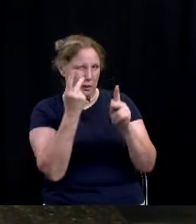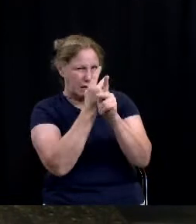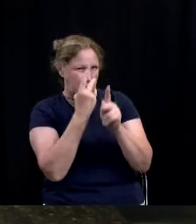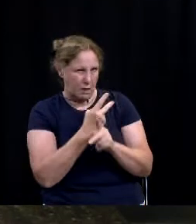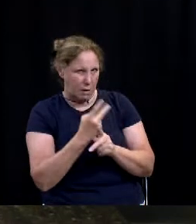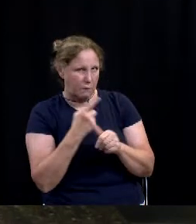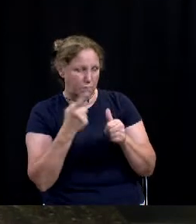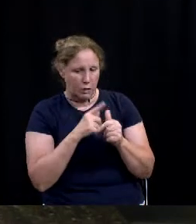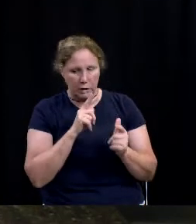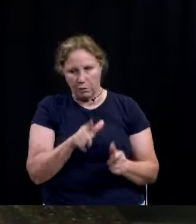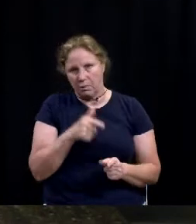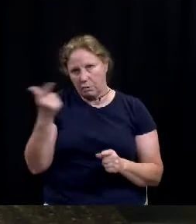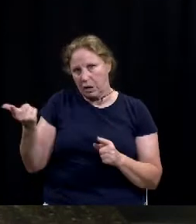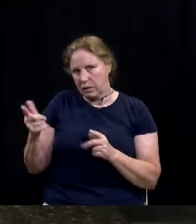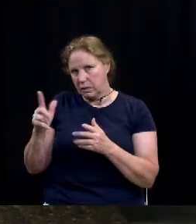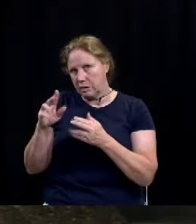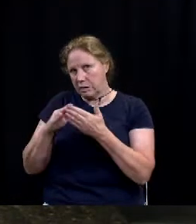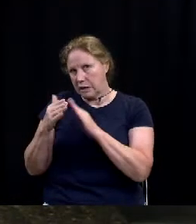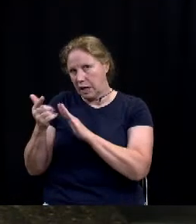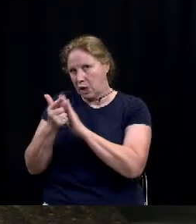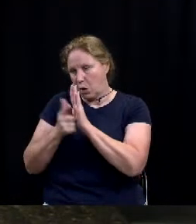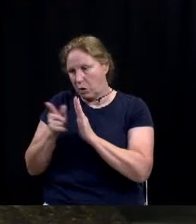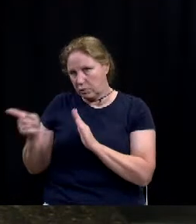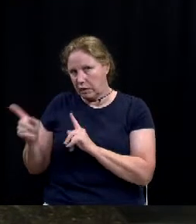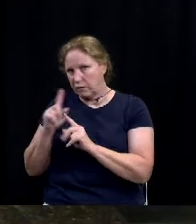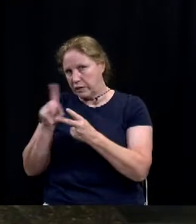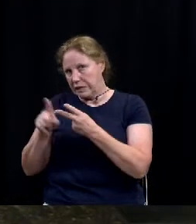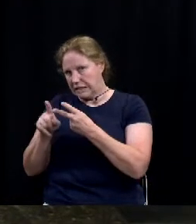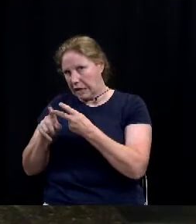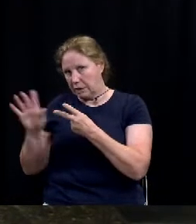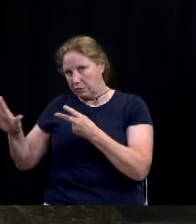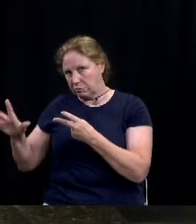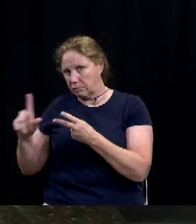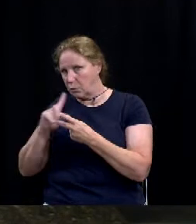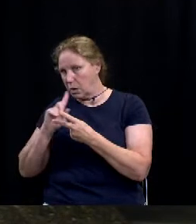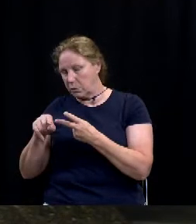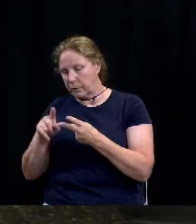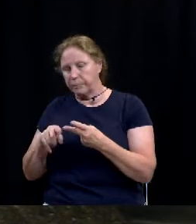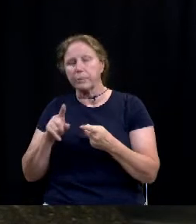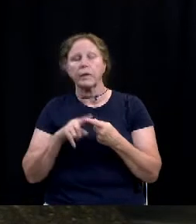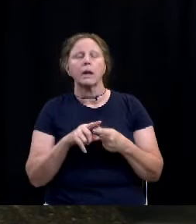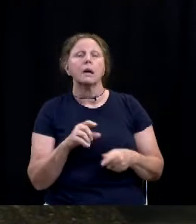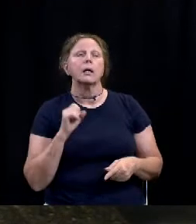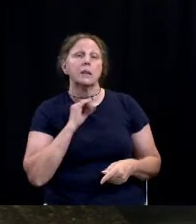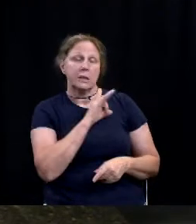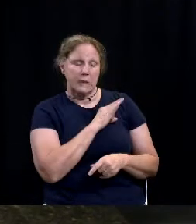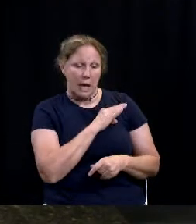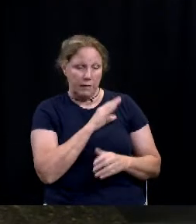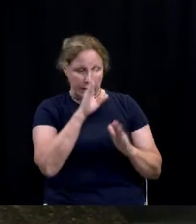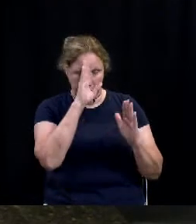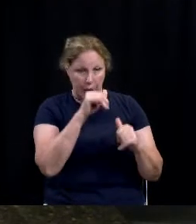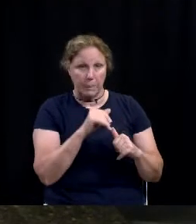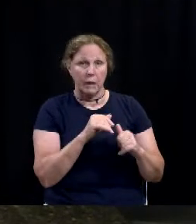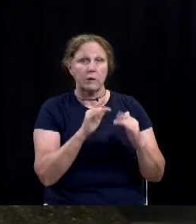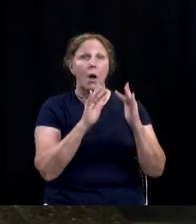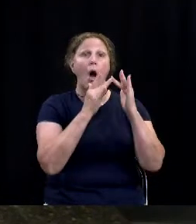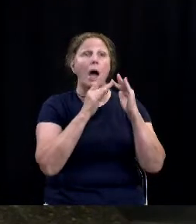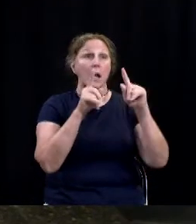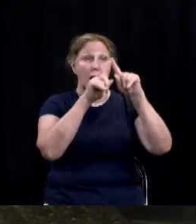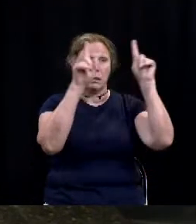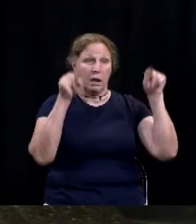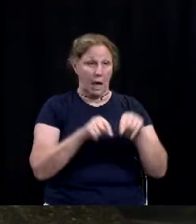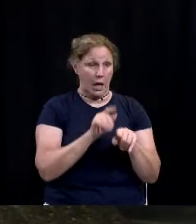I'll turn it over to city attorney to answer the second part of the question. Staff anticipates an online calculator being available